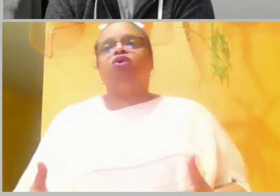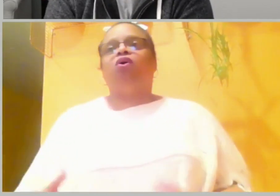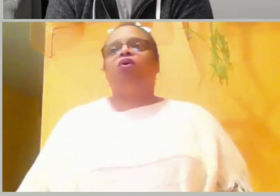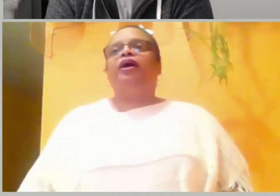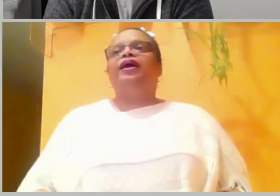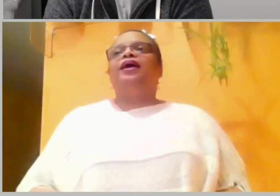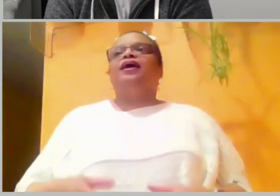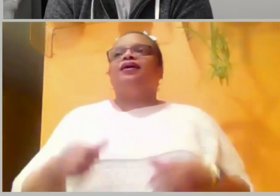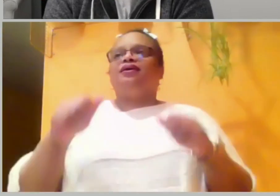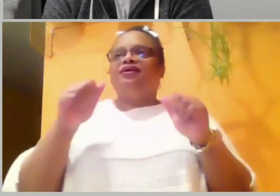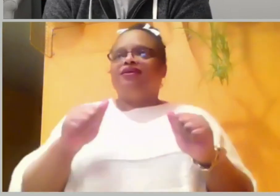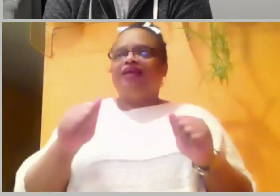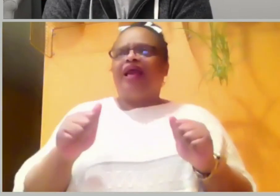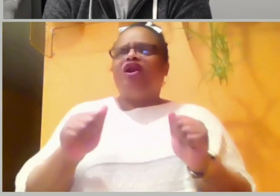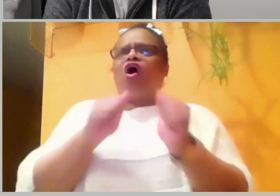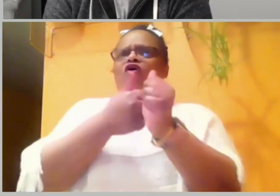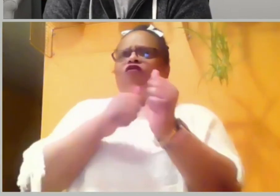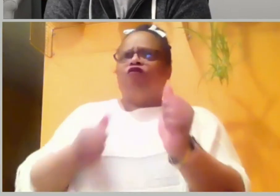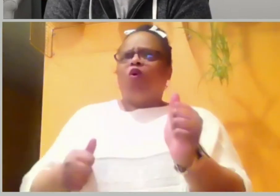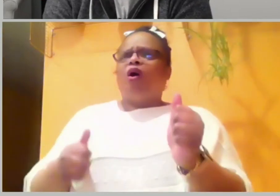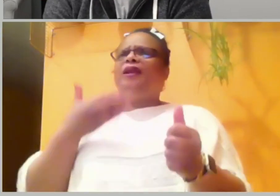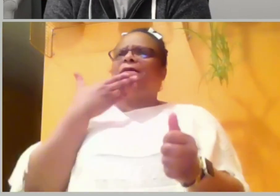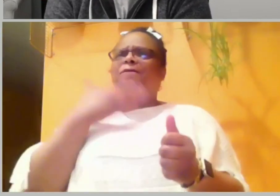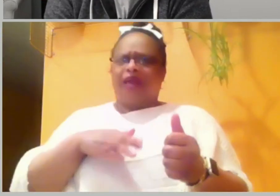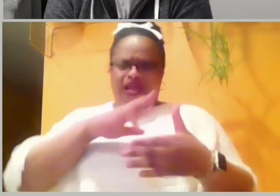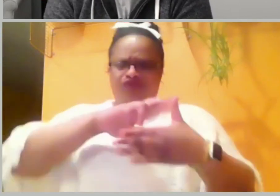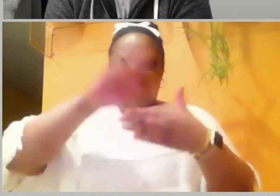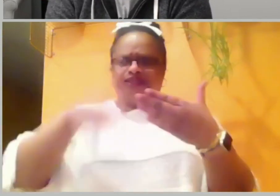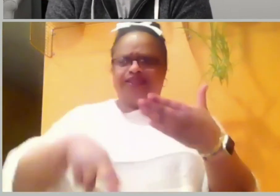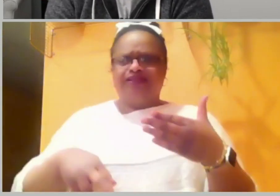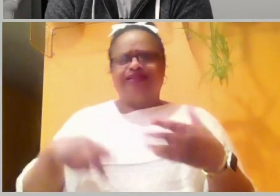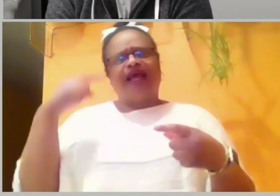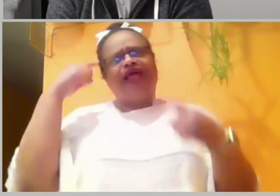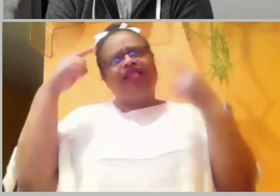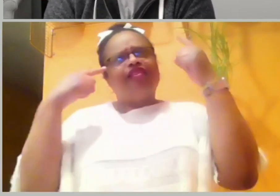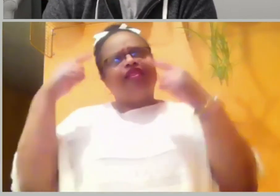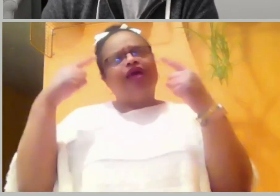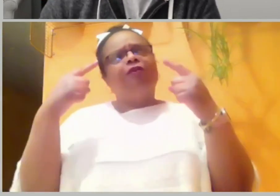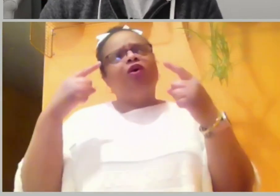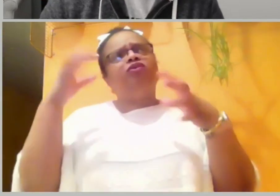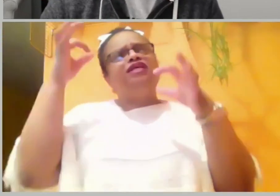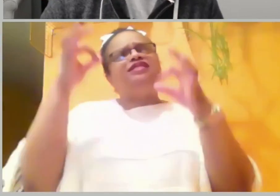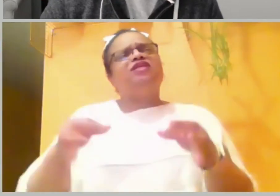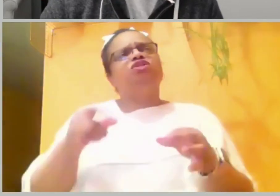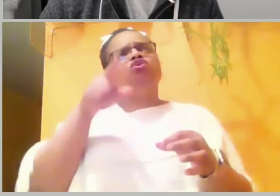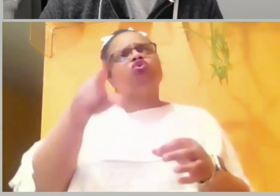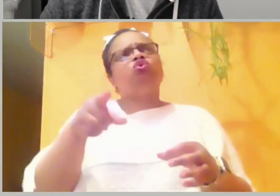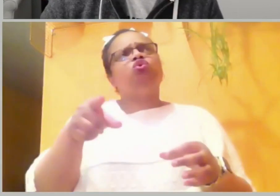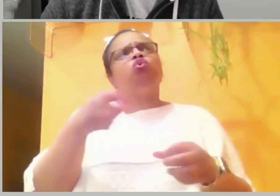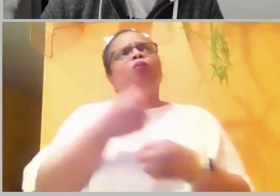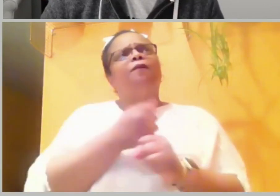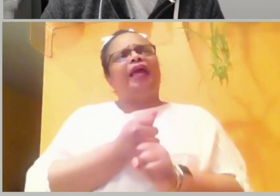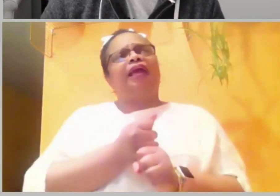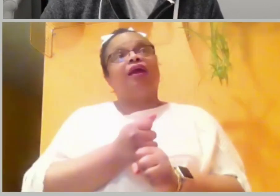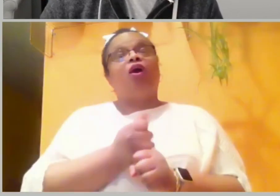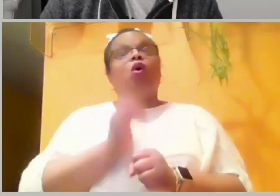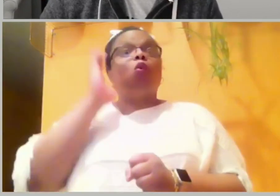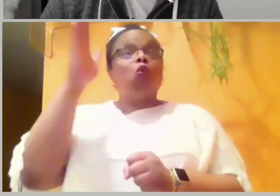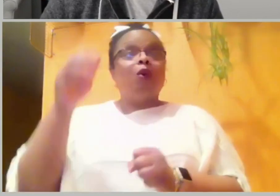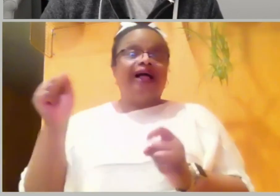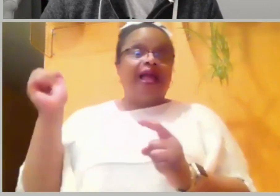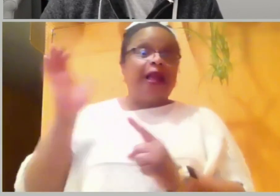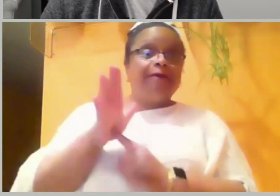outcome. So think about the decisions you make in your life because it will not only affect you, but also those